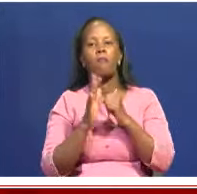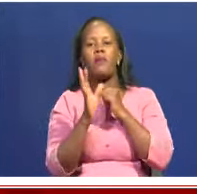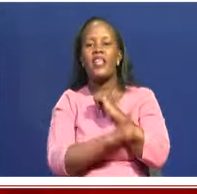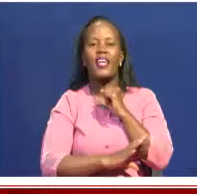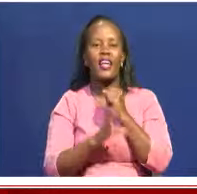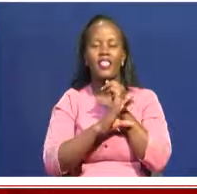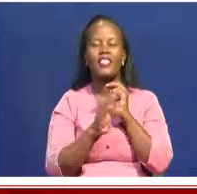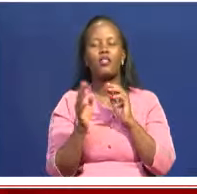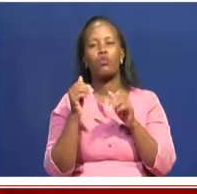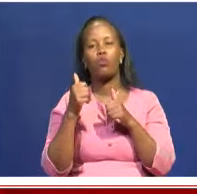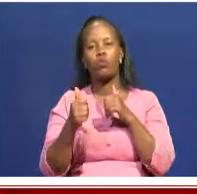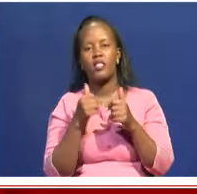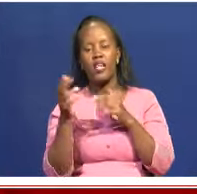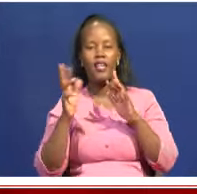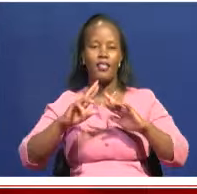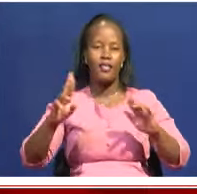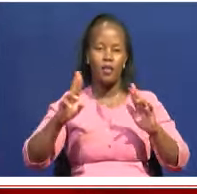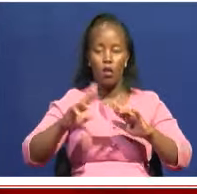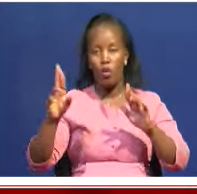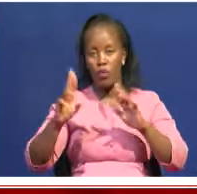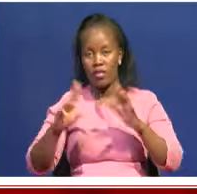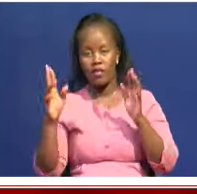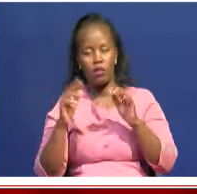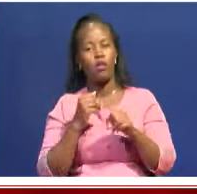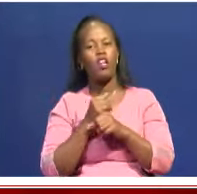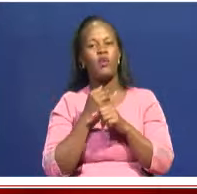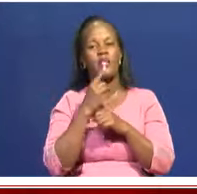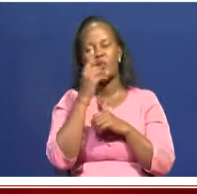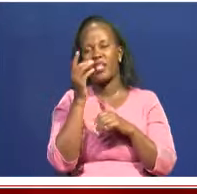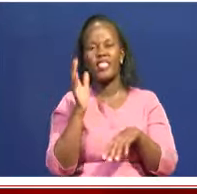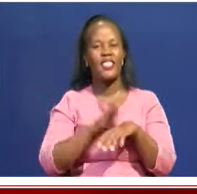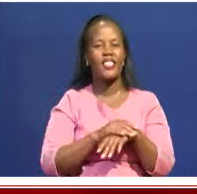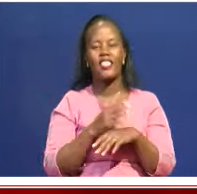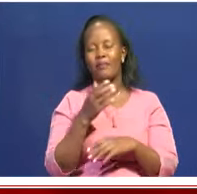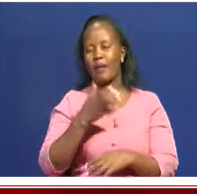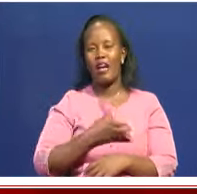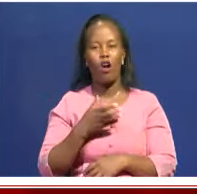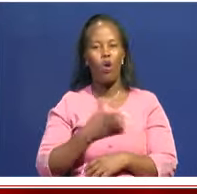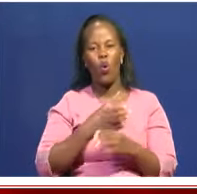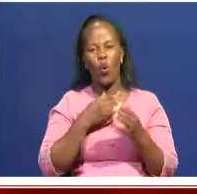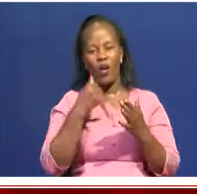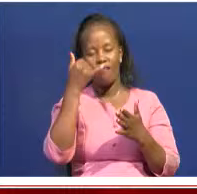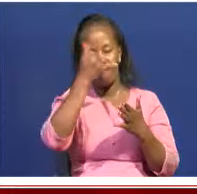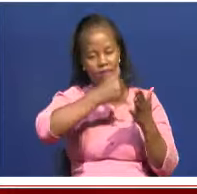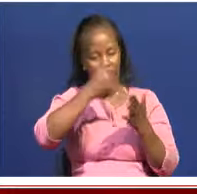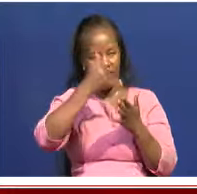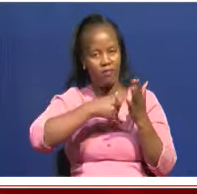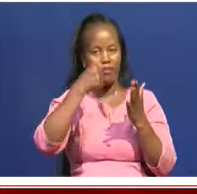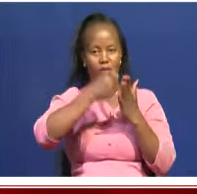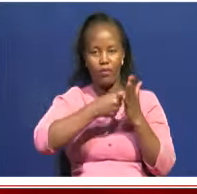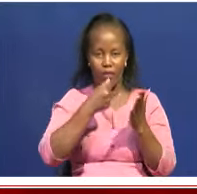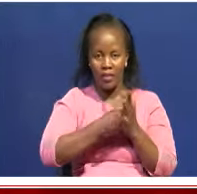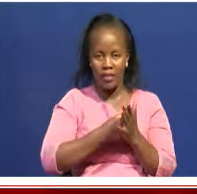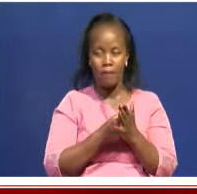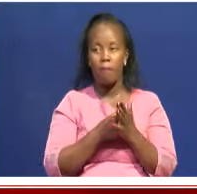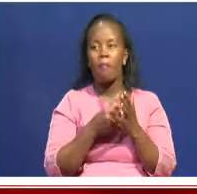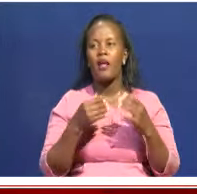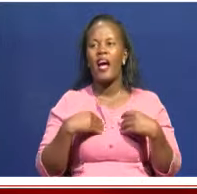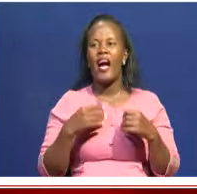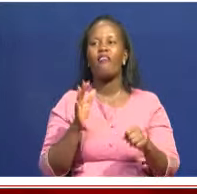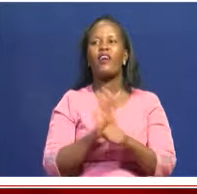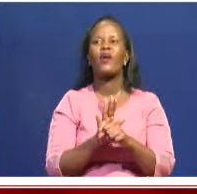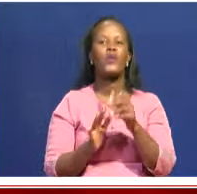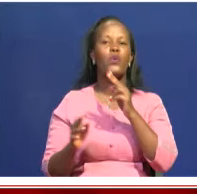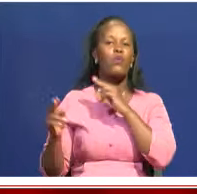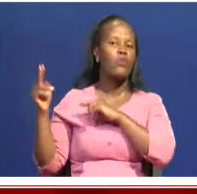and see how we can get our artifacts back. Of course there's so much history behind it, how were they taken, and you'll find